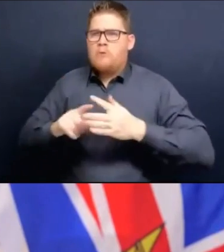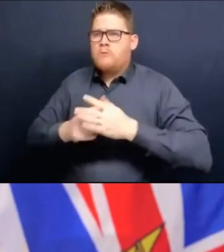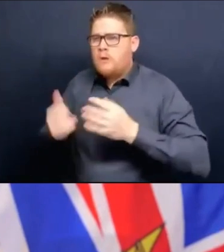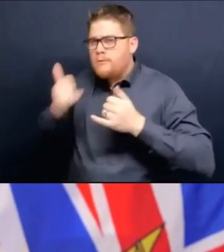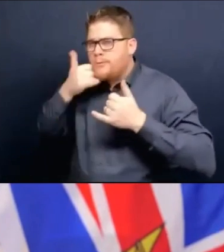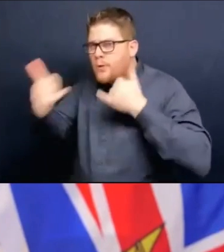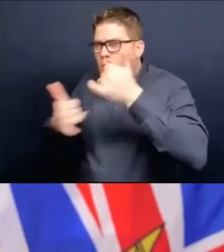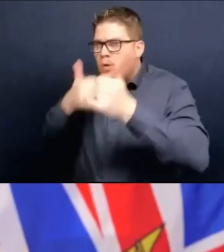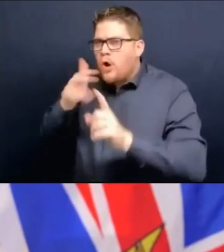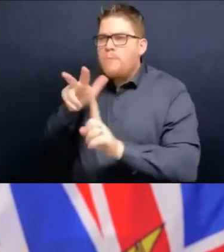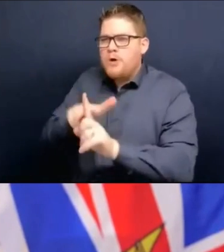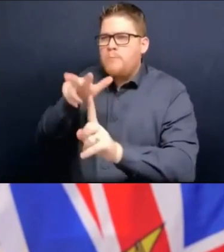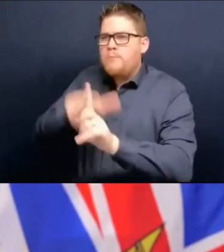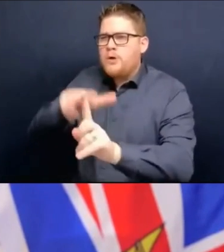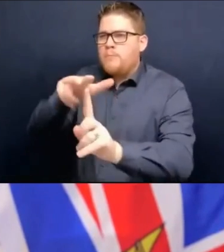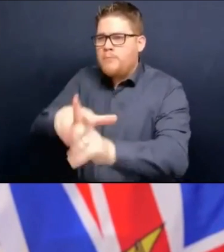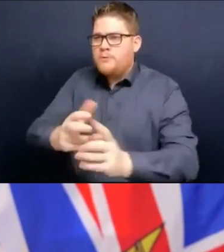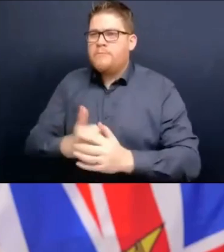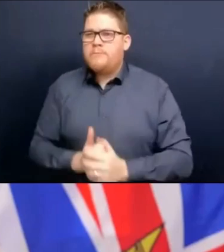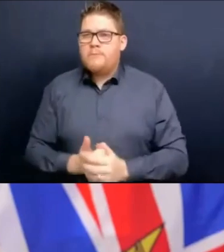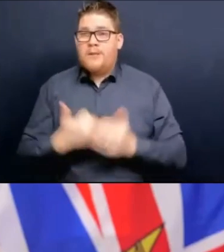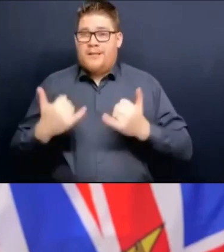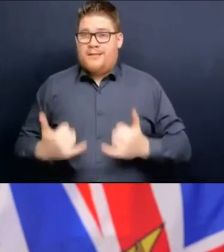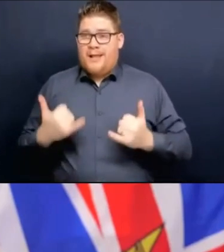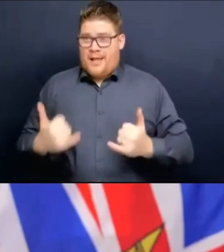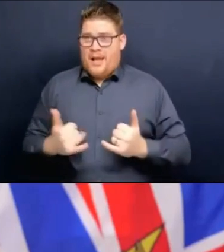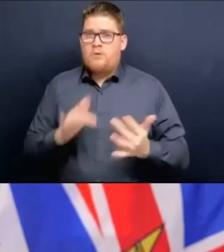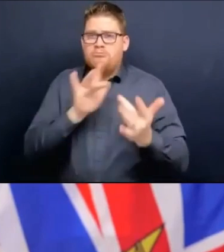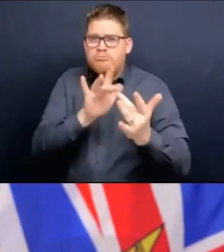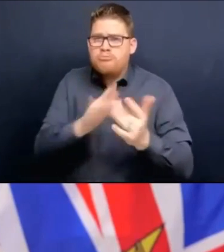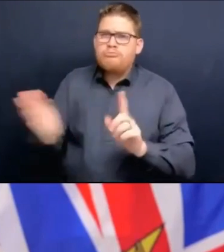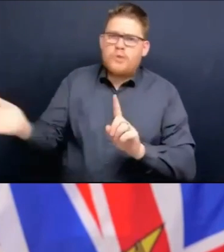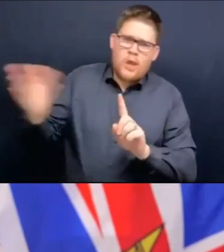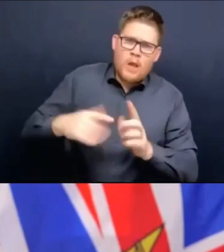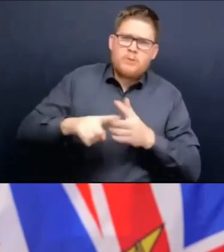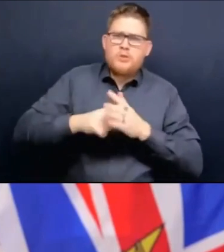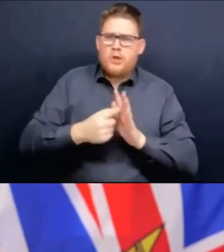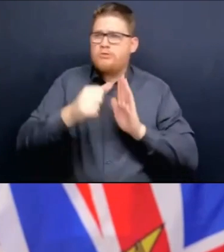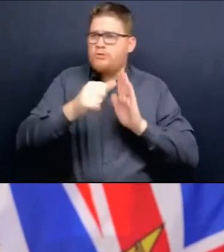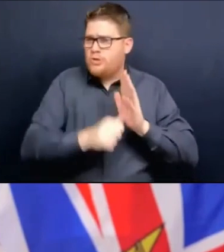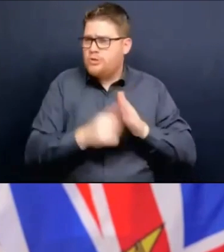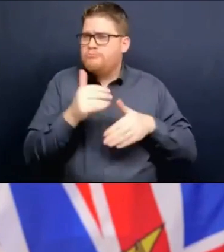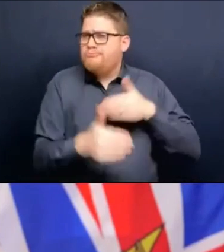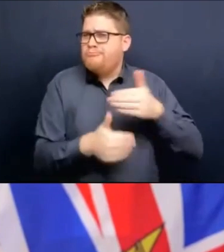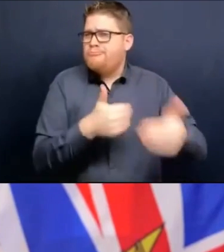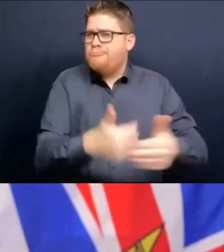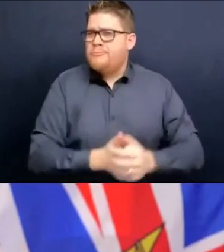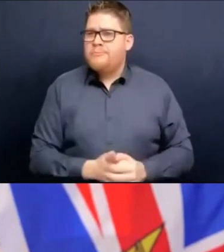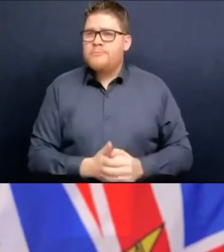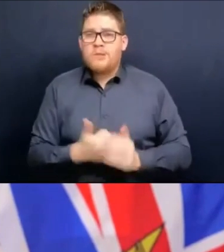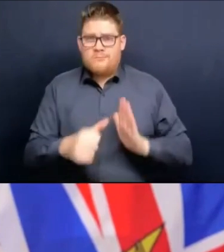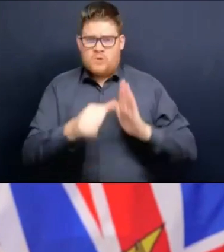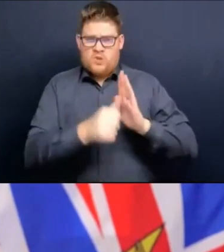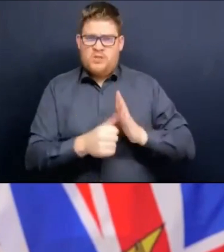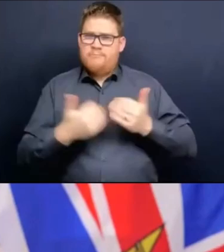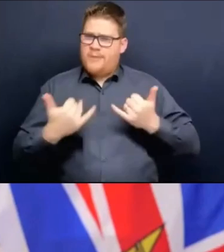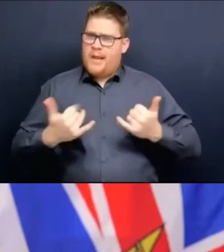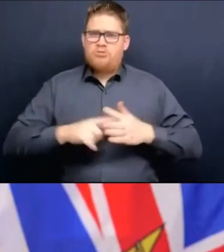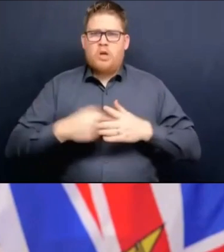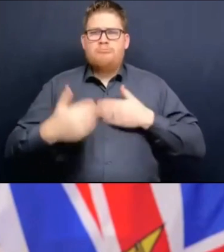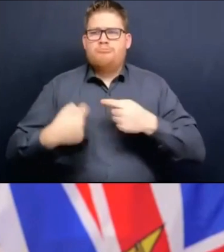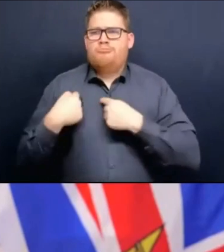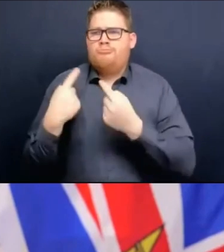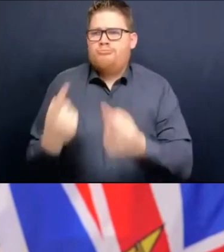Patients are starting to get their calls. Patients are starting to get their surgeries. There will continue to be some postponements because of